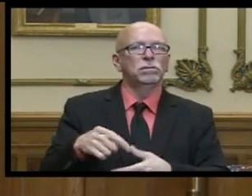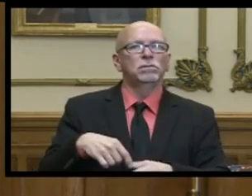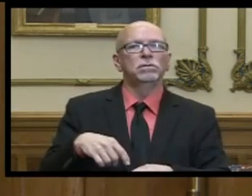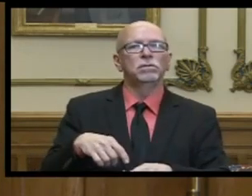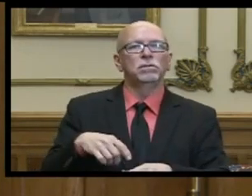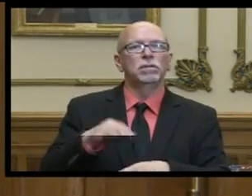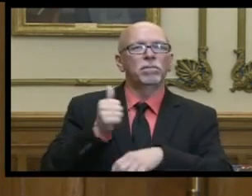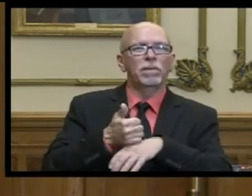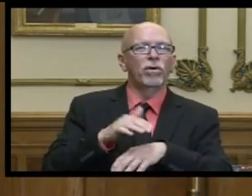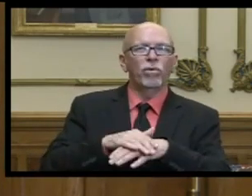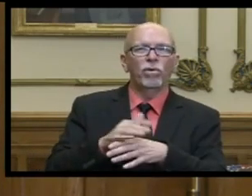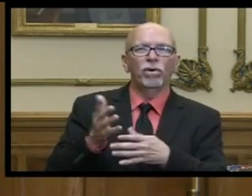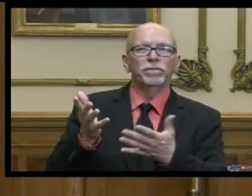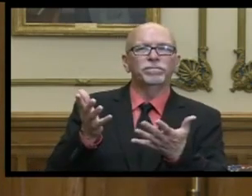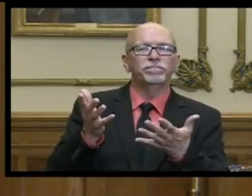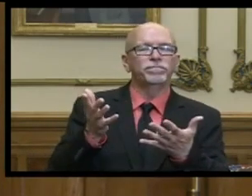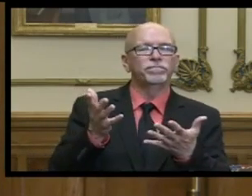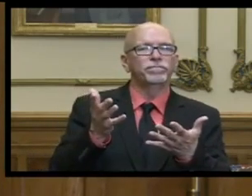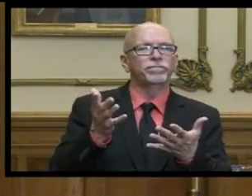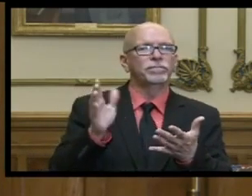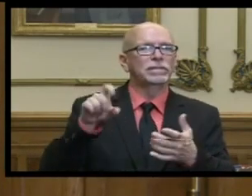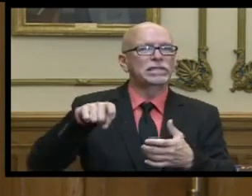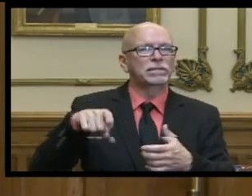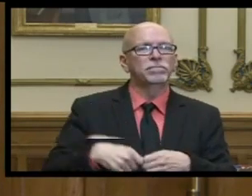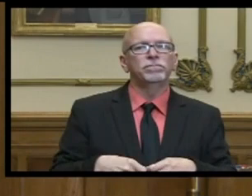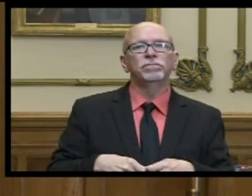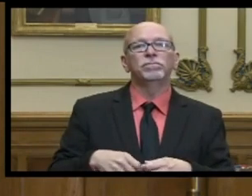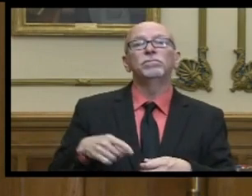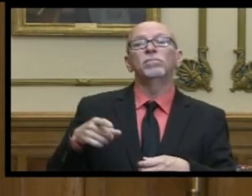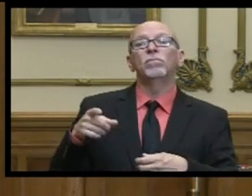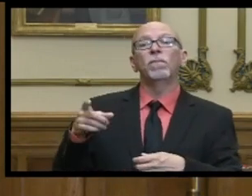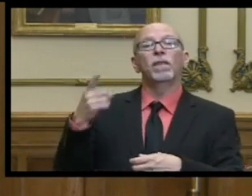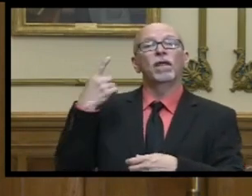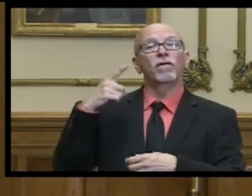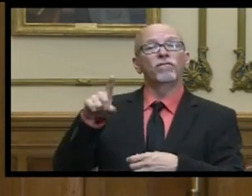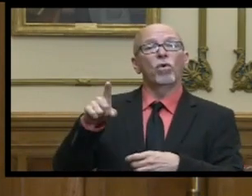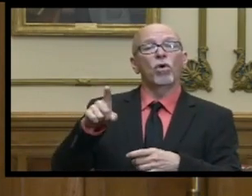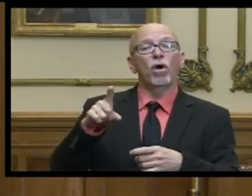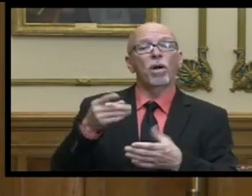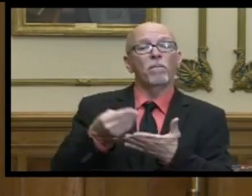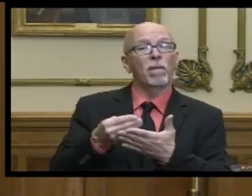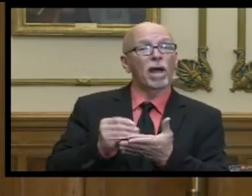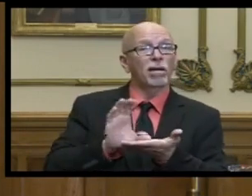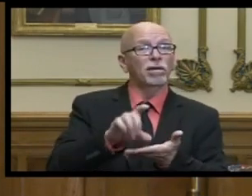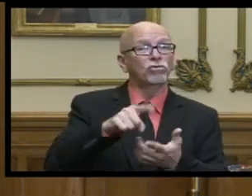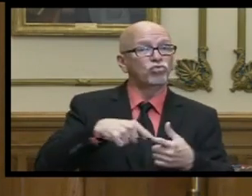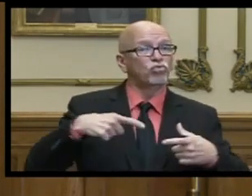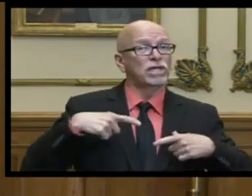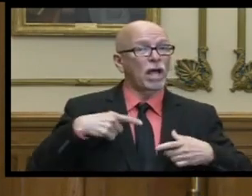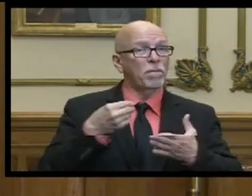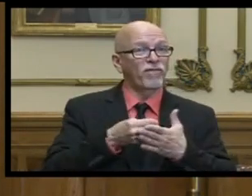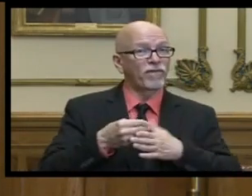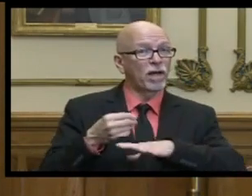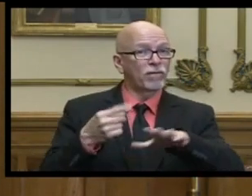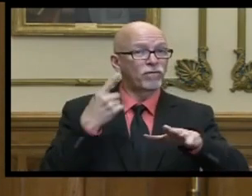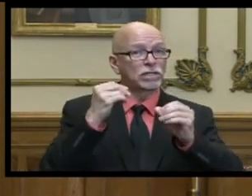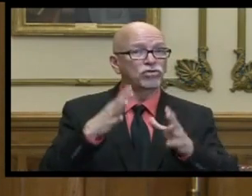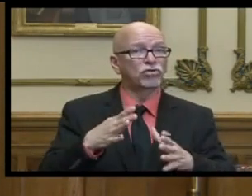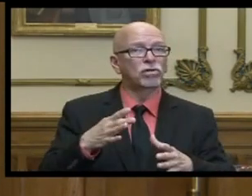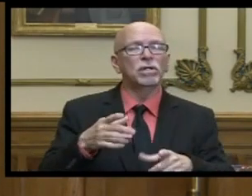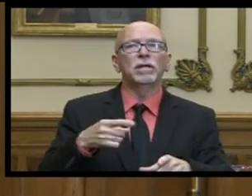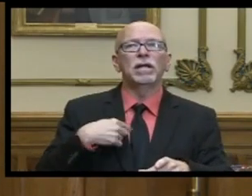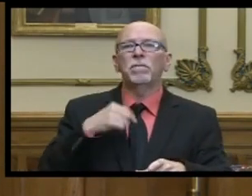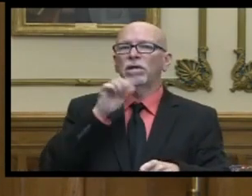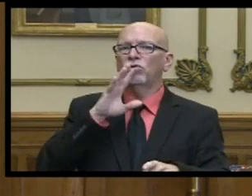based on need uh regarding the the contributions to the retirement funds i was not speaking to what we discussed